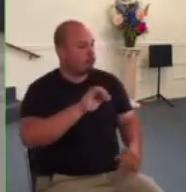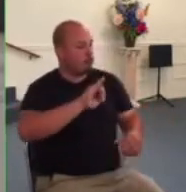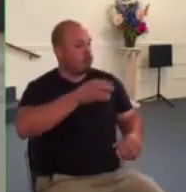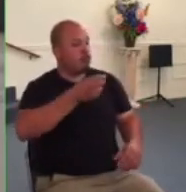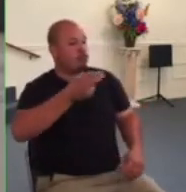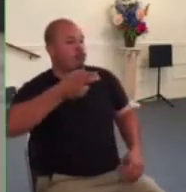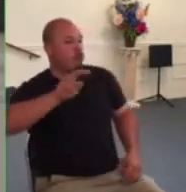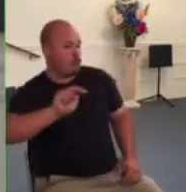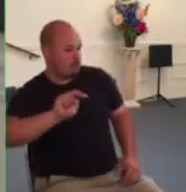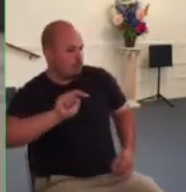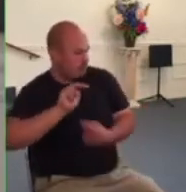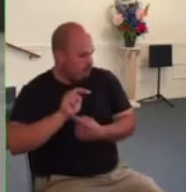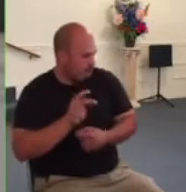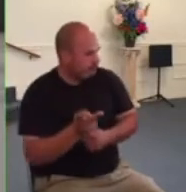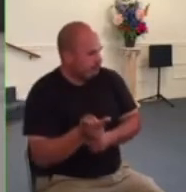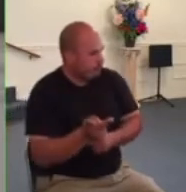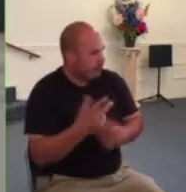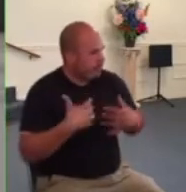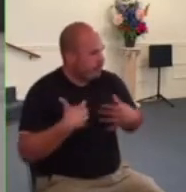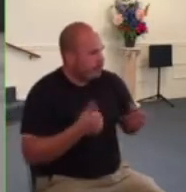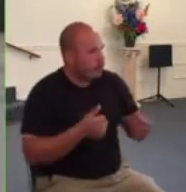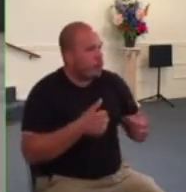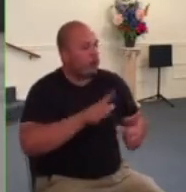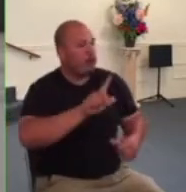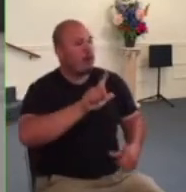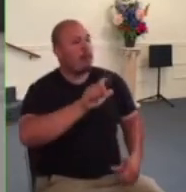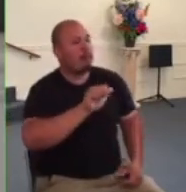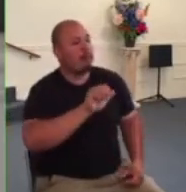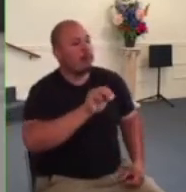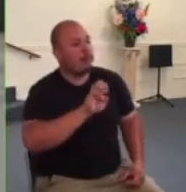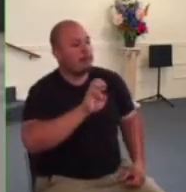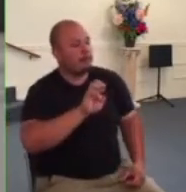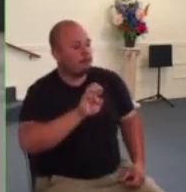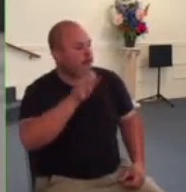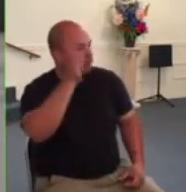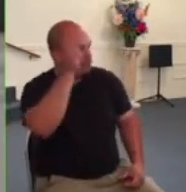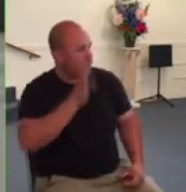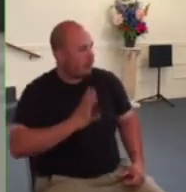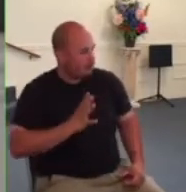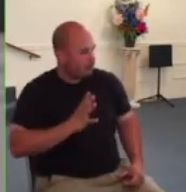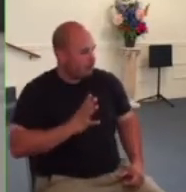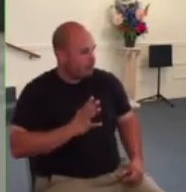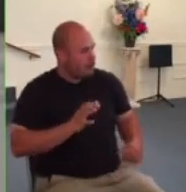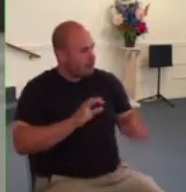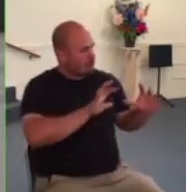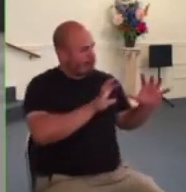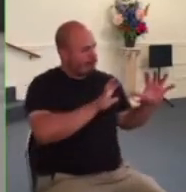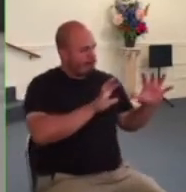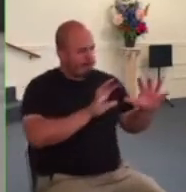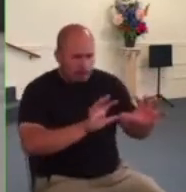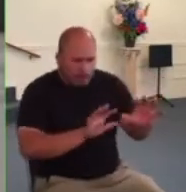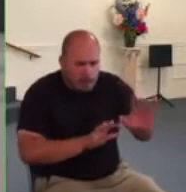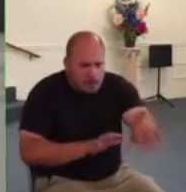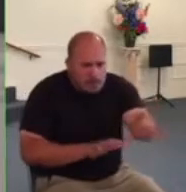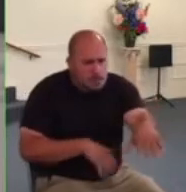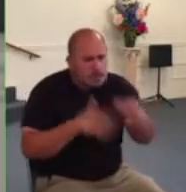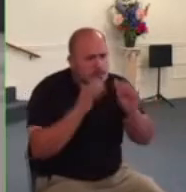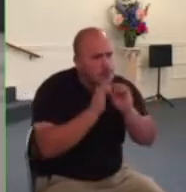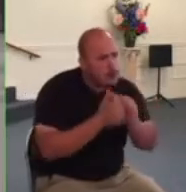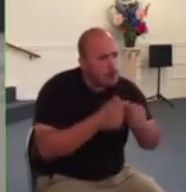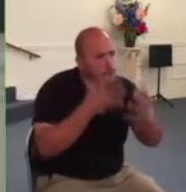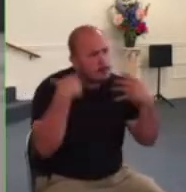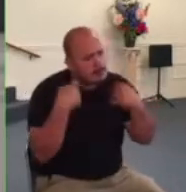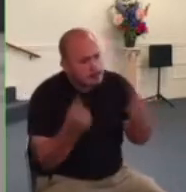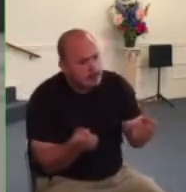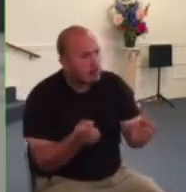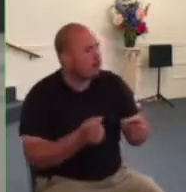temple in jerusalem and a crowd rushes to them to find out how this miracle happened and peter proclaims that the man who was healed